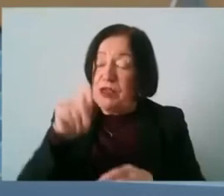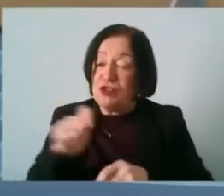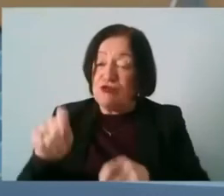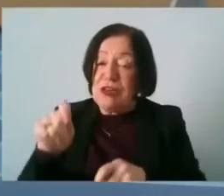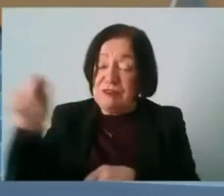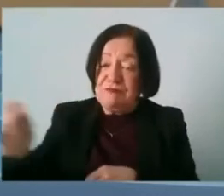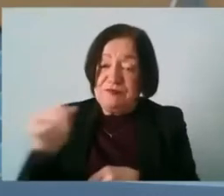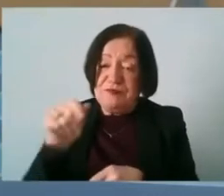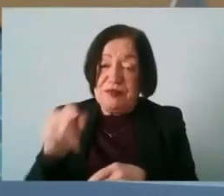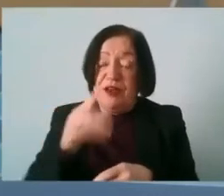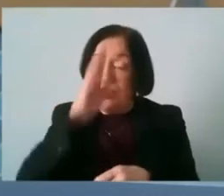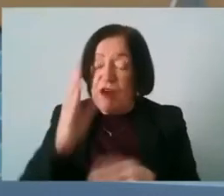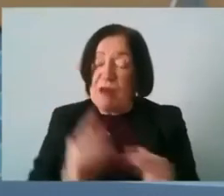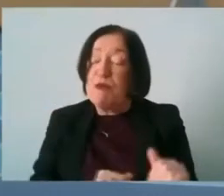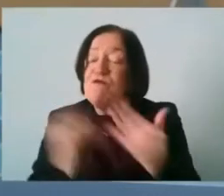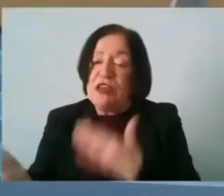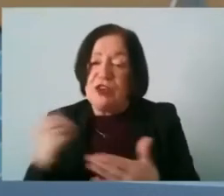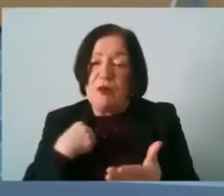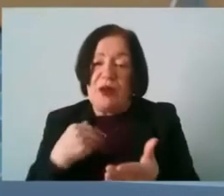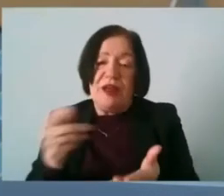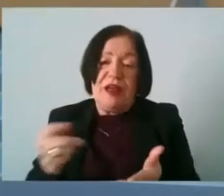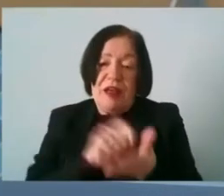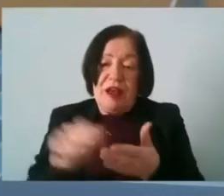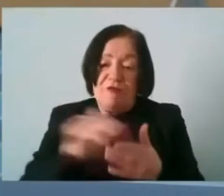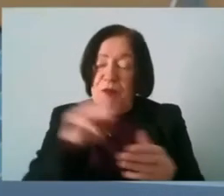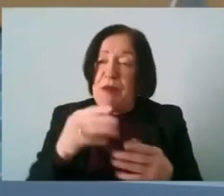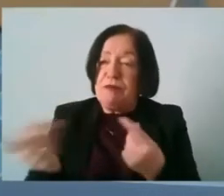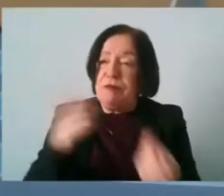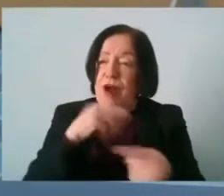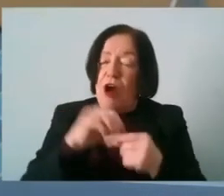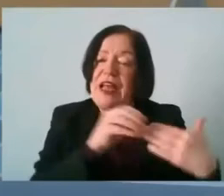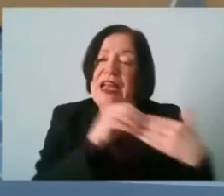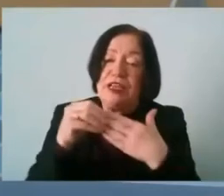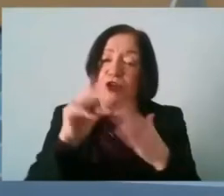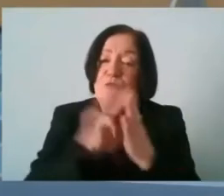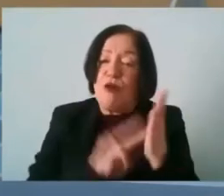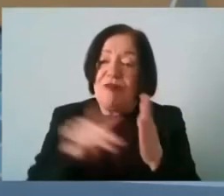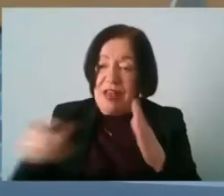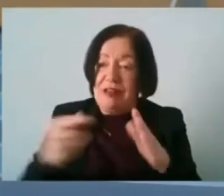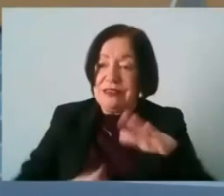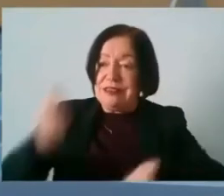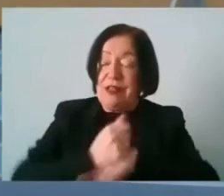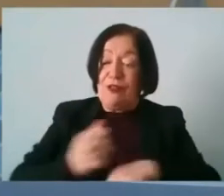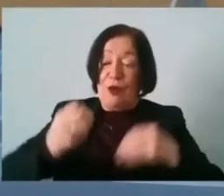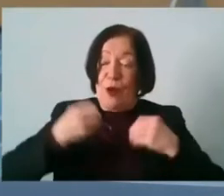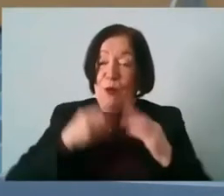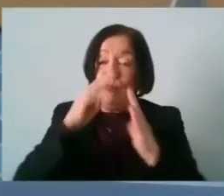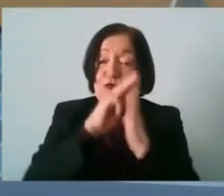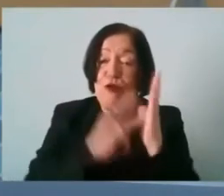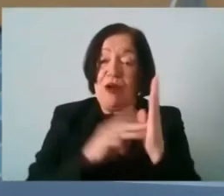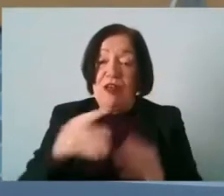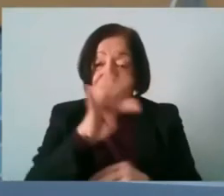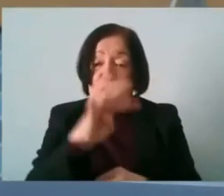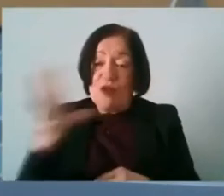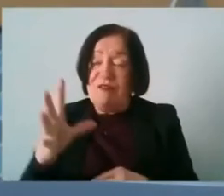direct provision and we had five people go through the leadership program and they have gone and set up their own cricket program and they 45 kids turning